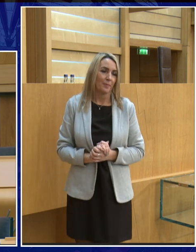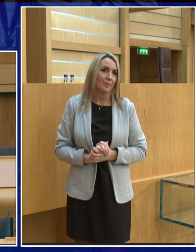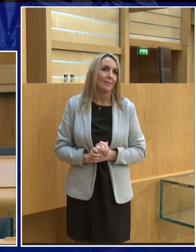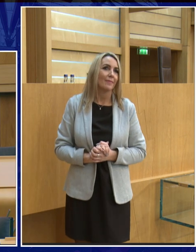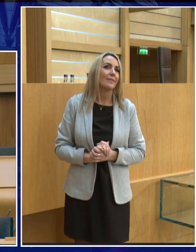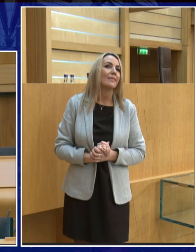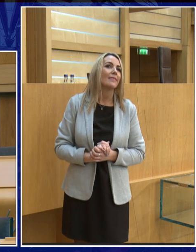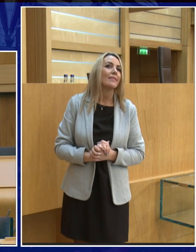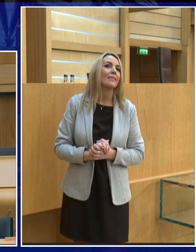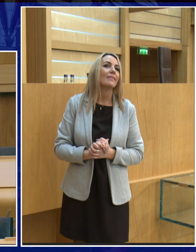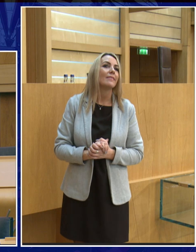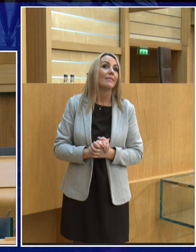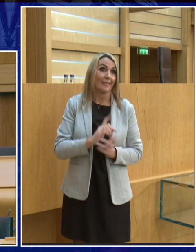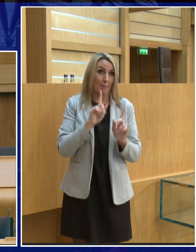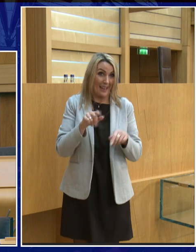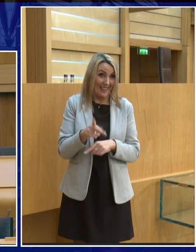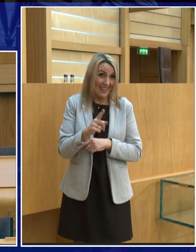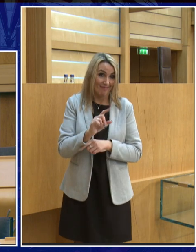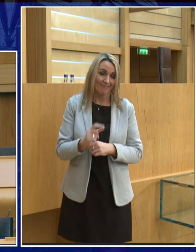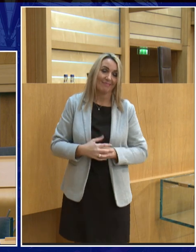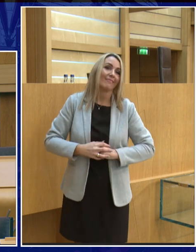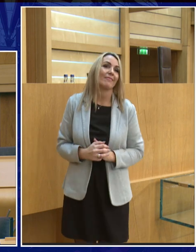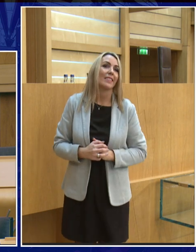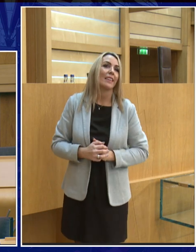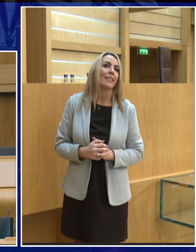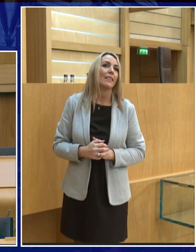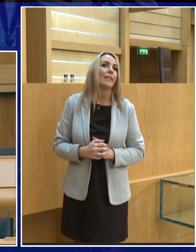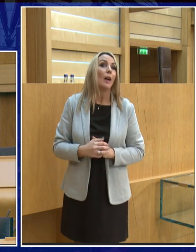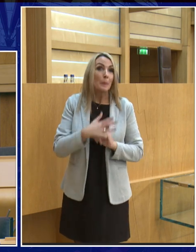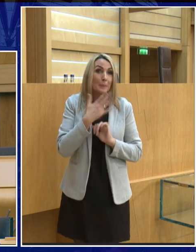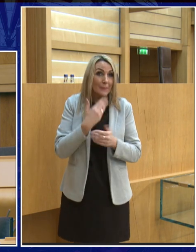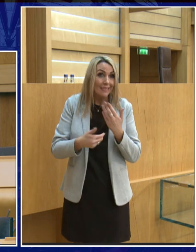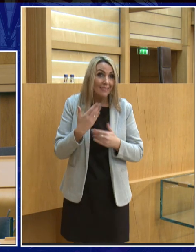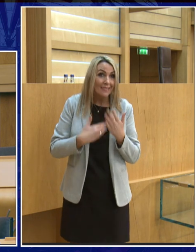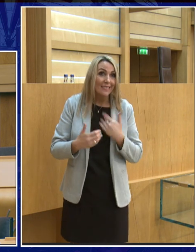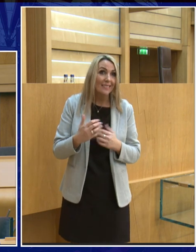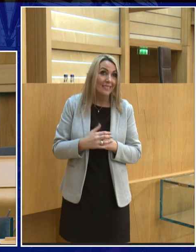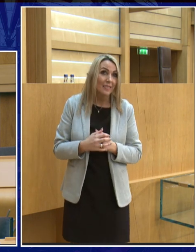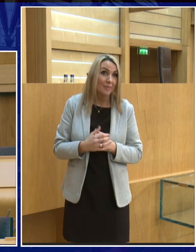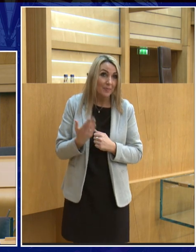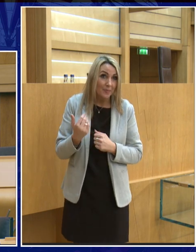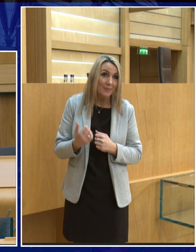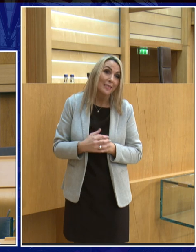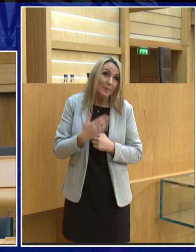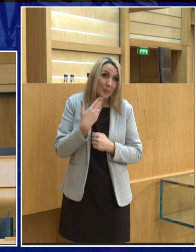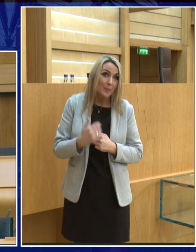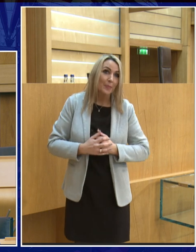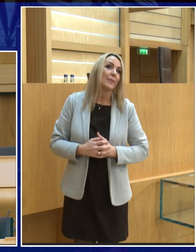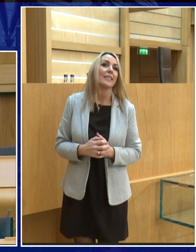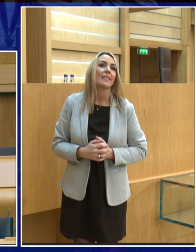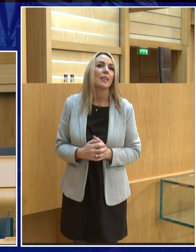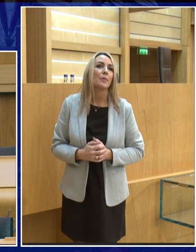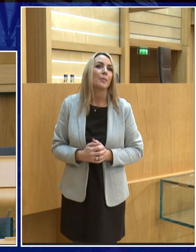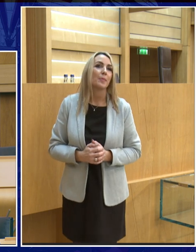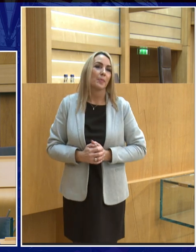we're back to we're back to you yes oh no no please say your question say your question come on darling say your question